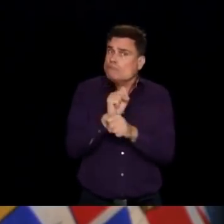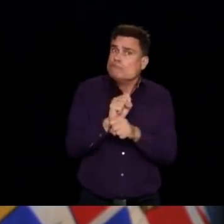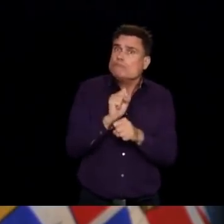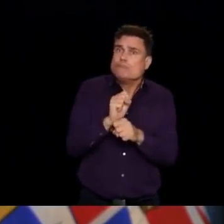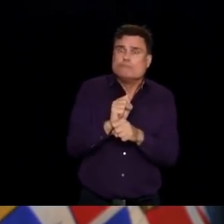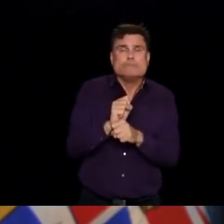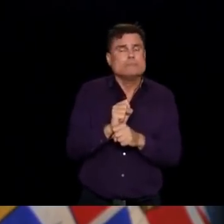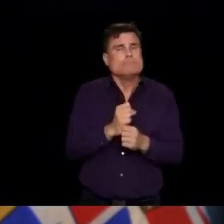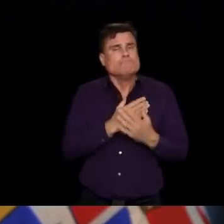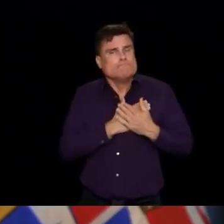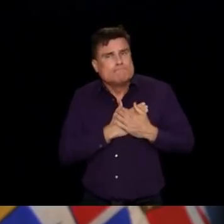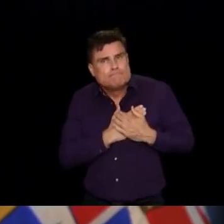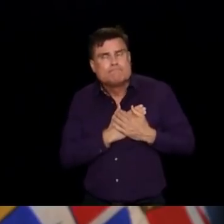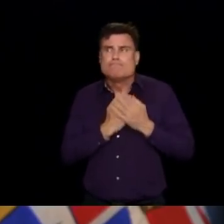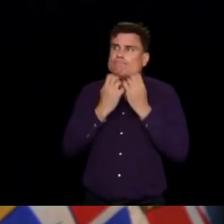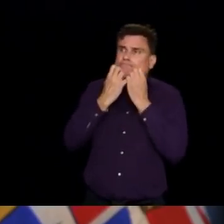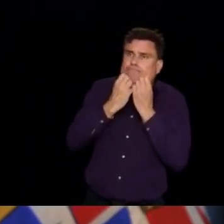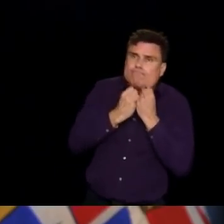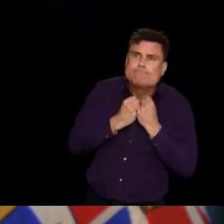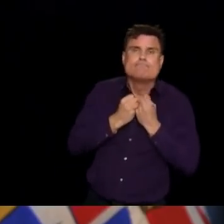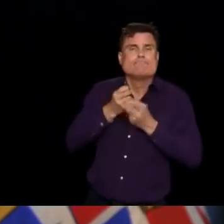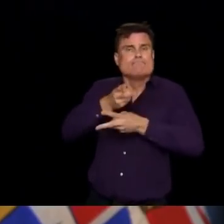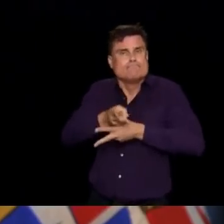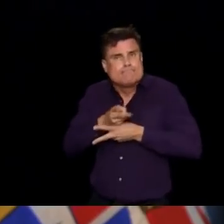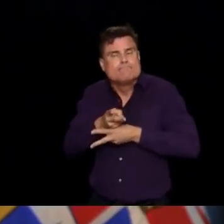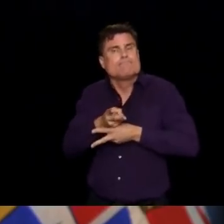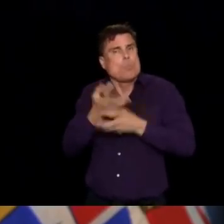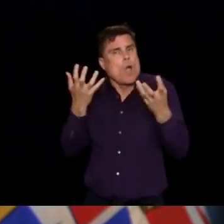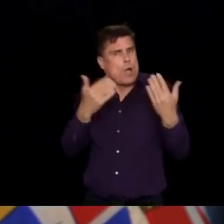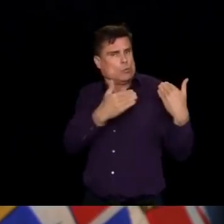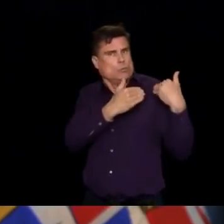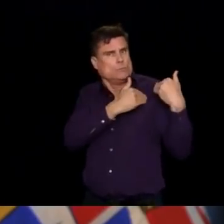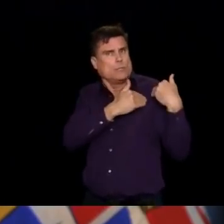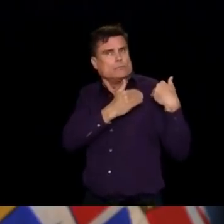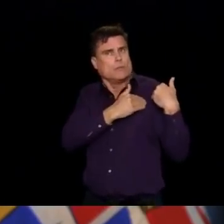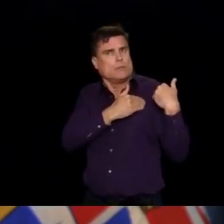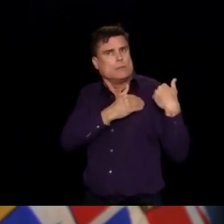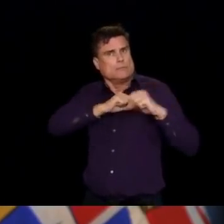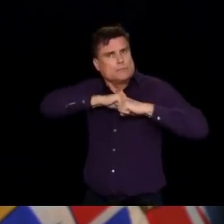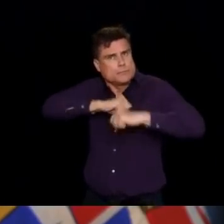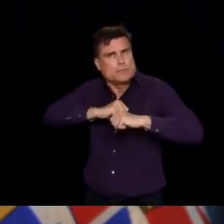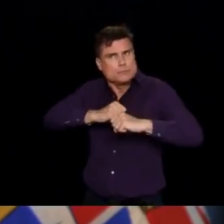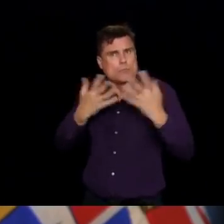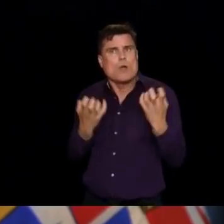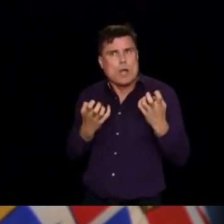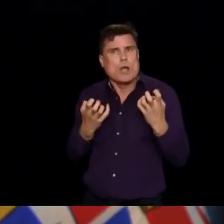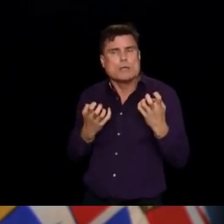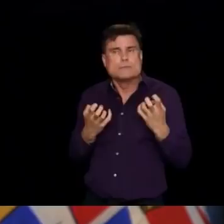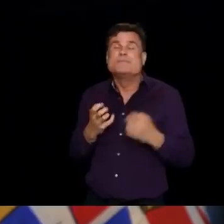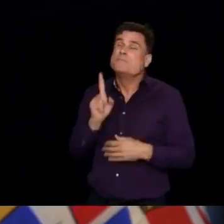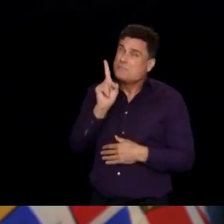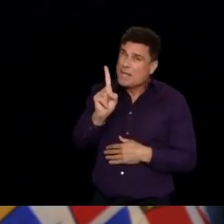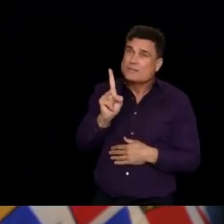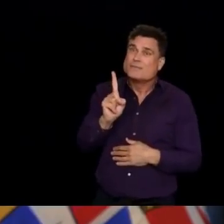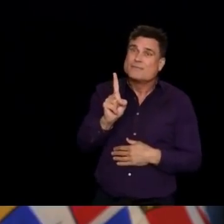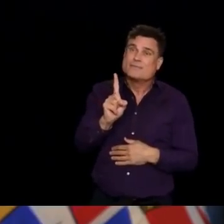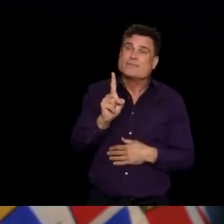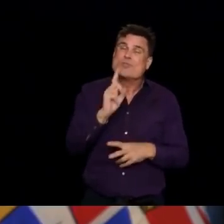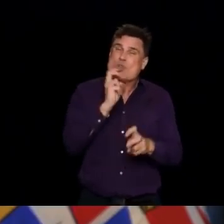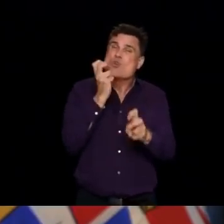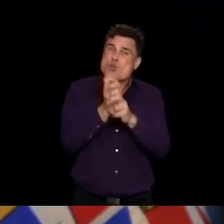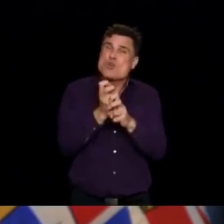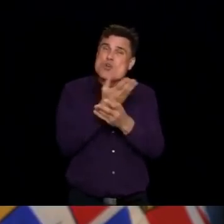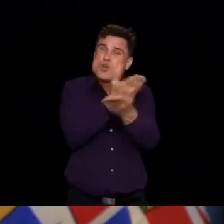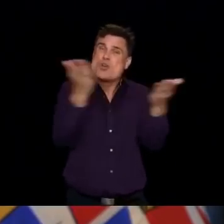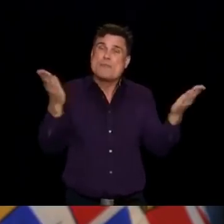have gone through, I mean, this is a very difficult time for young people. The uncertainty, particularly if you're graduating from high school this